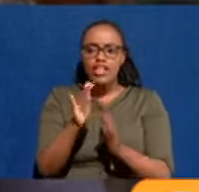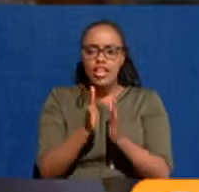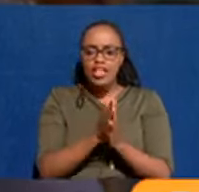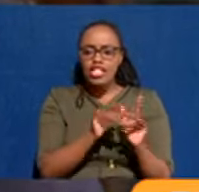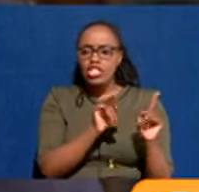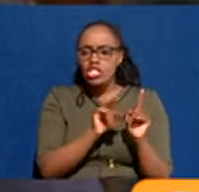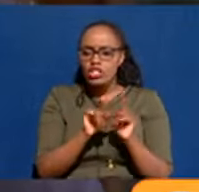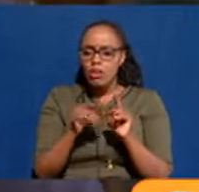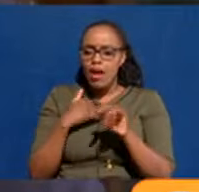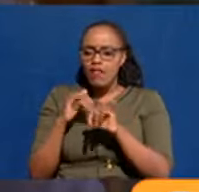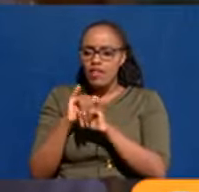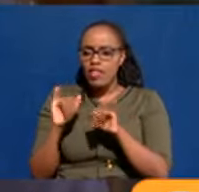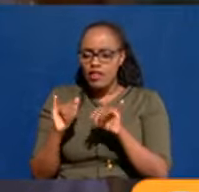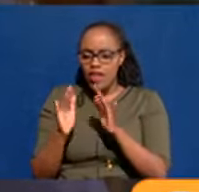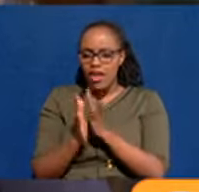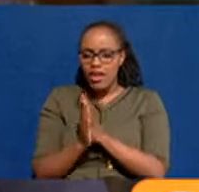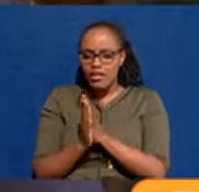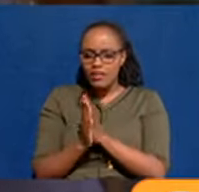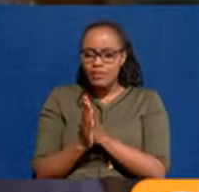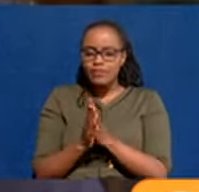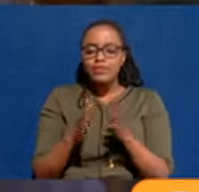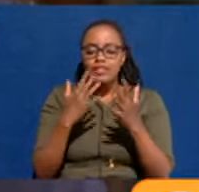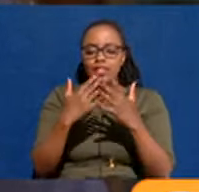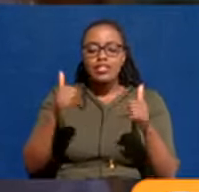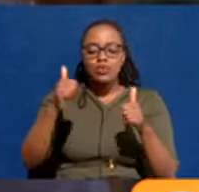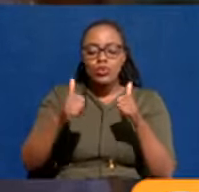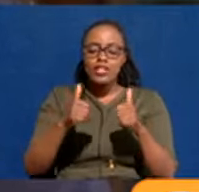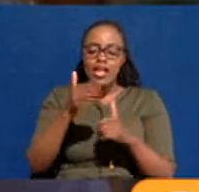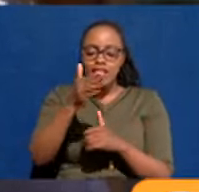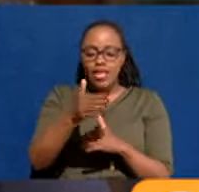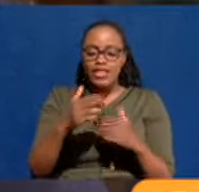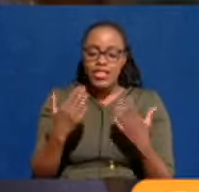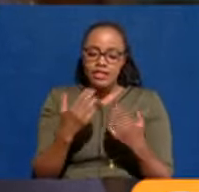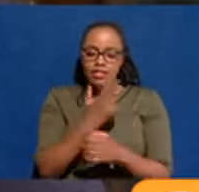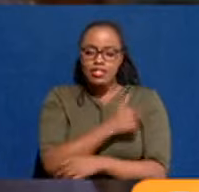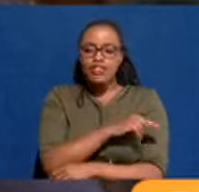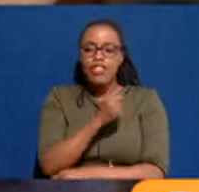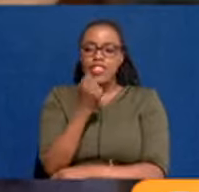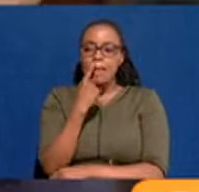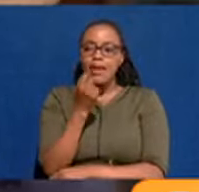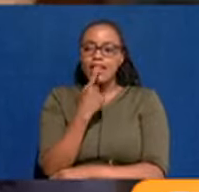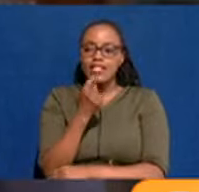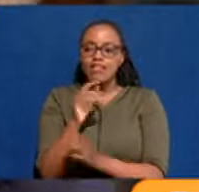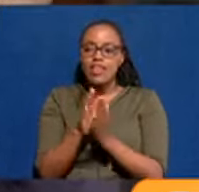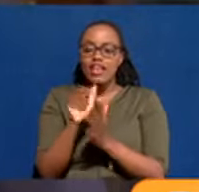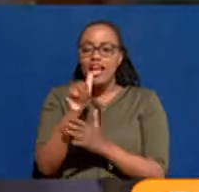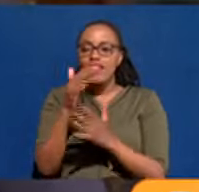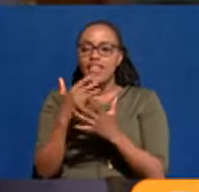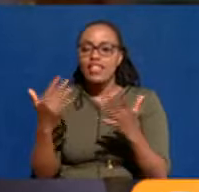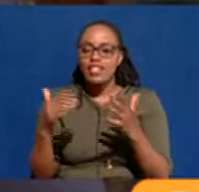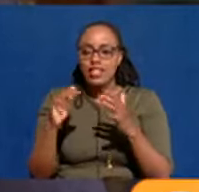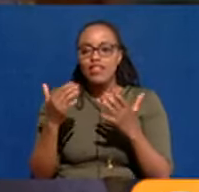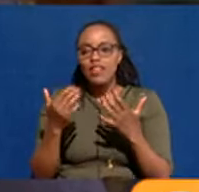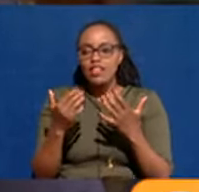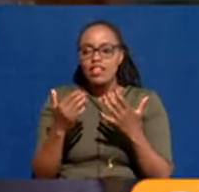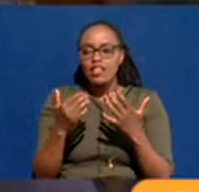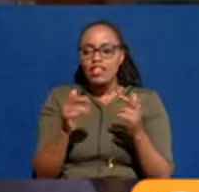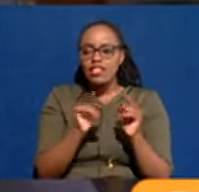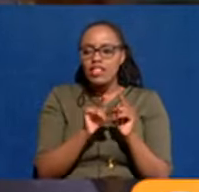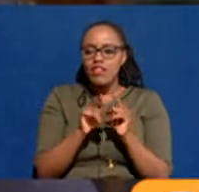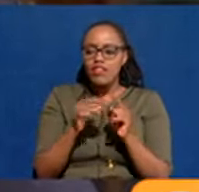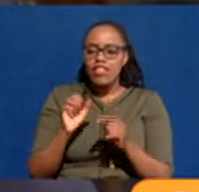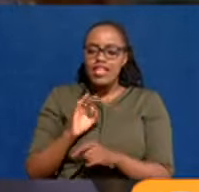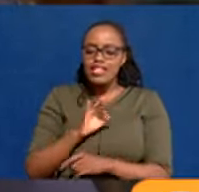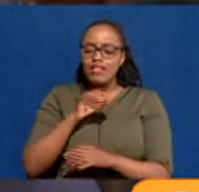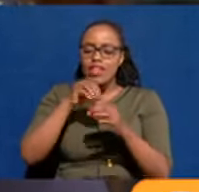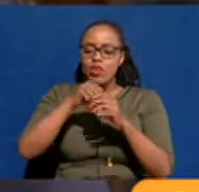cleanliness of the facility, the equipment in the facility, the medicines and other stuff, the pharma and non-pharma staff in